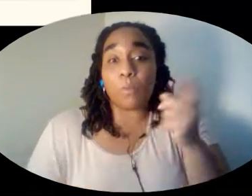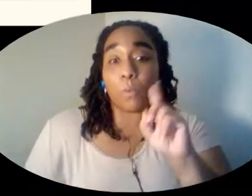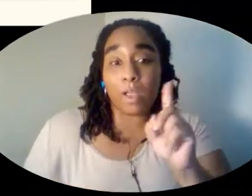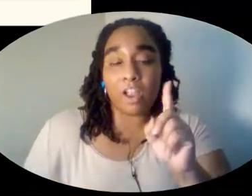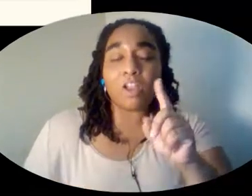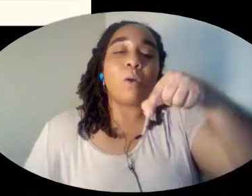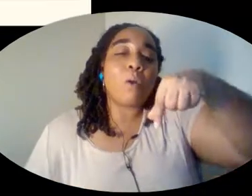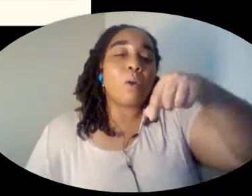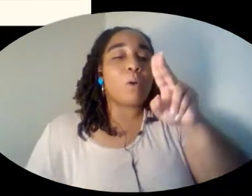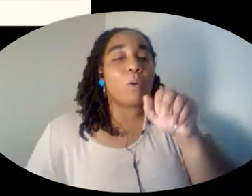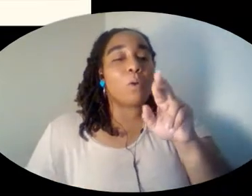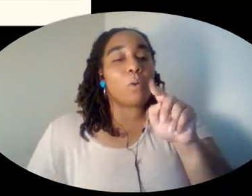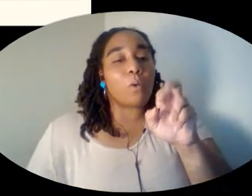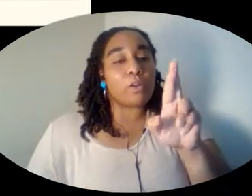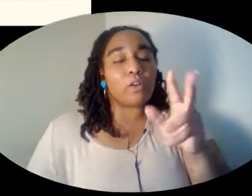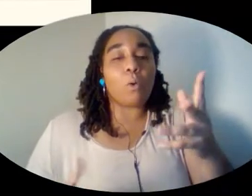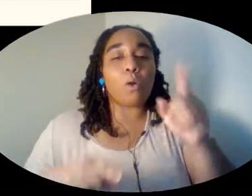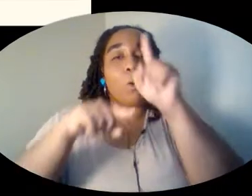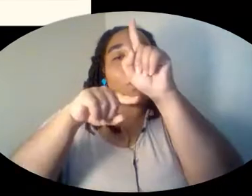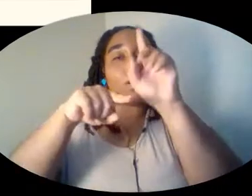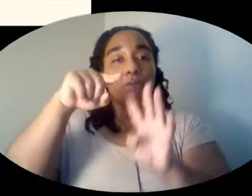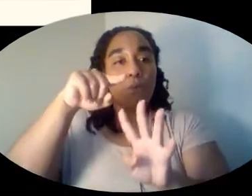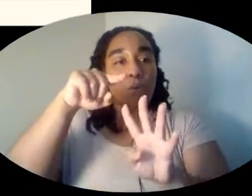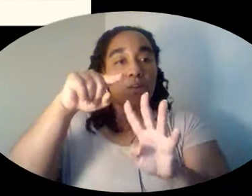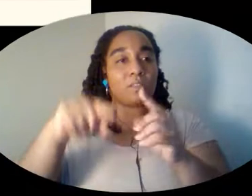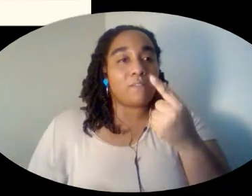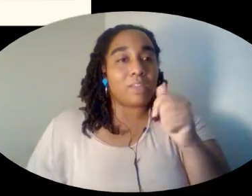quarter, or one-fourth, of a gallon.